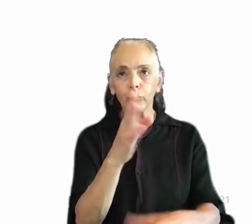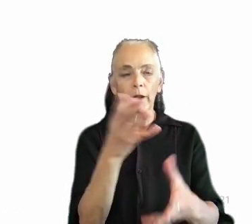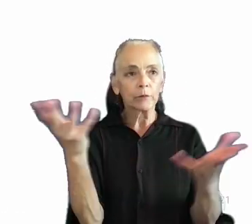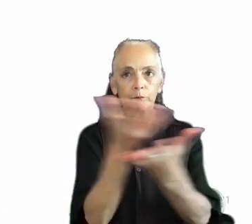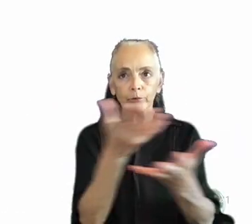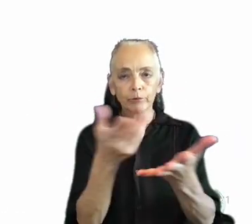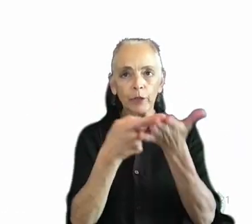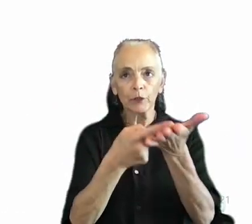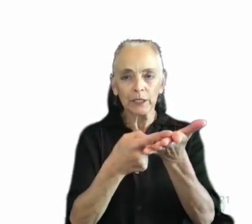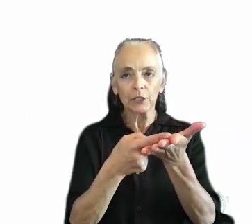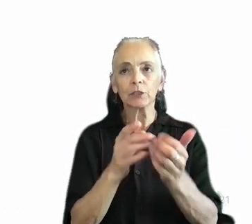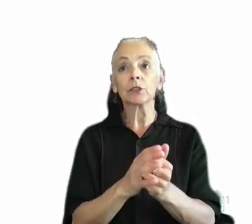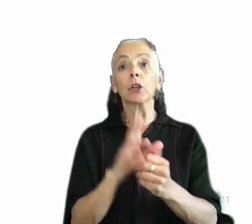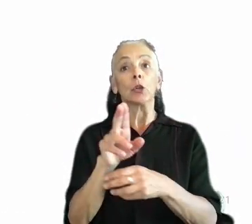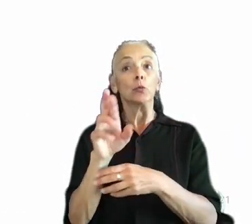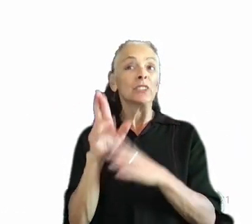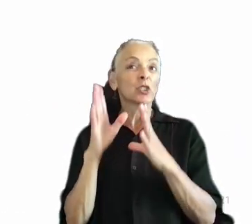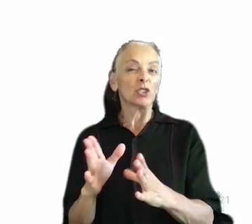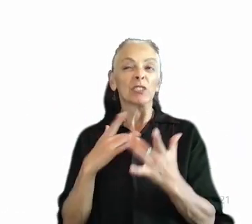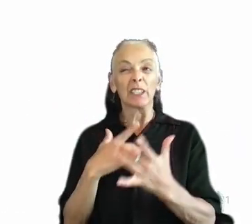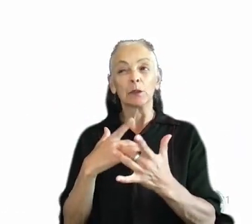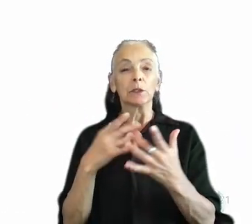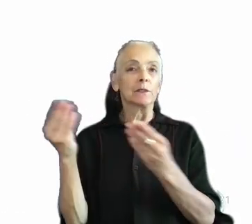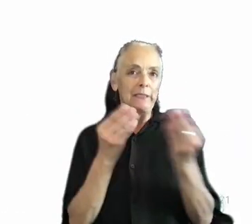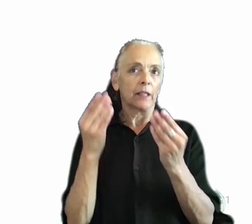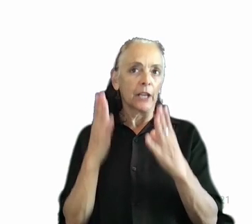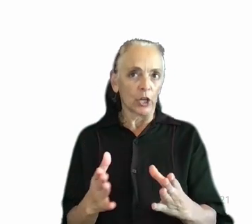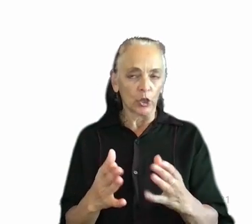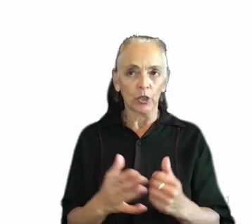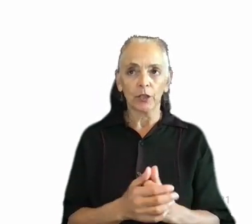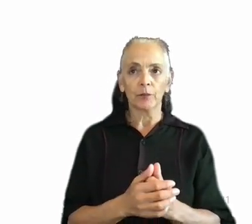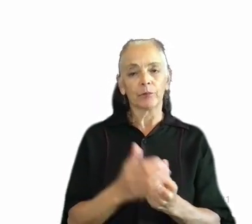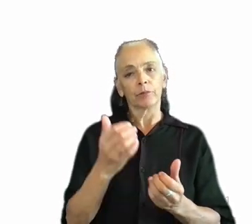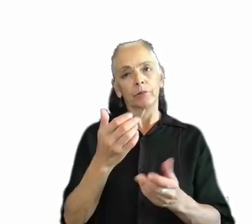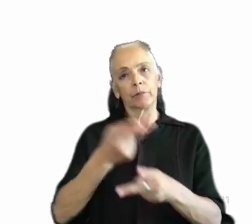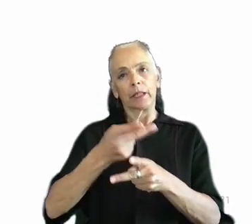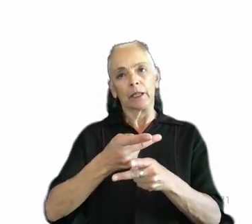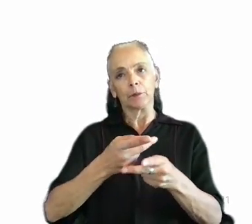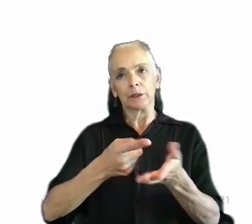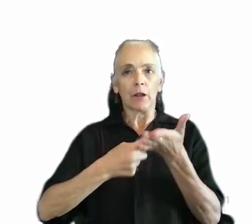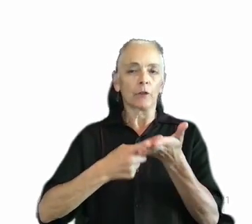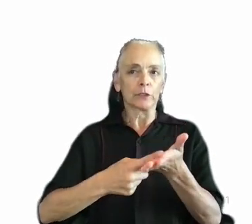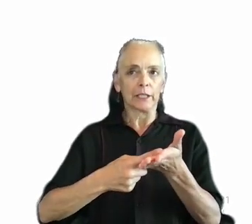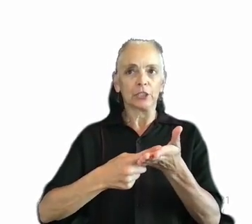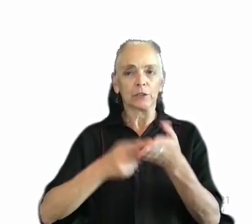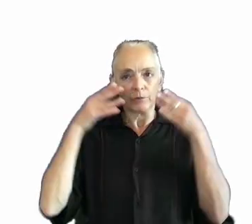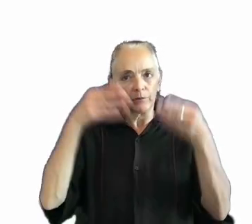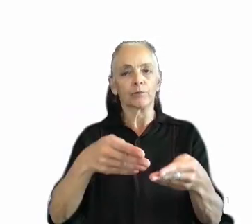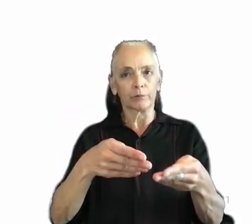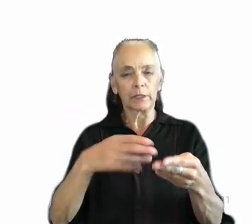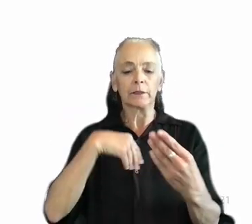user researcher is generally the facilitator or moderator and helps to keep the conversation on track and take notes for